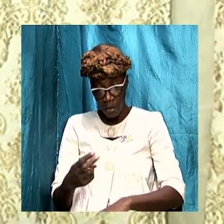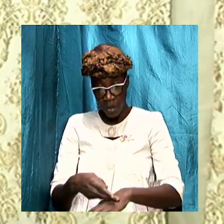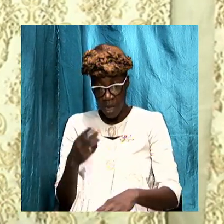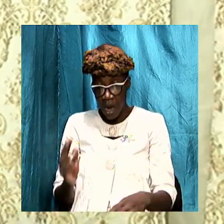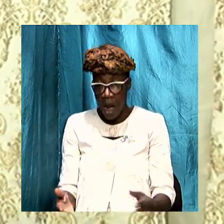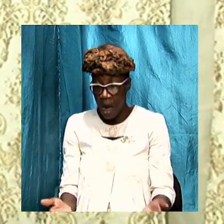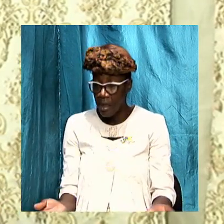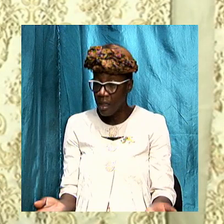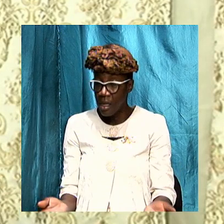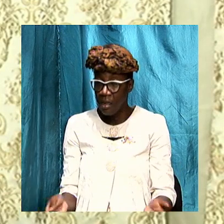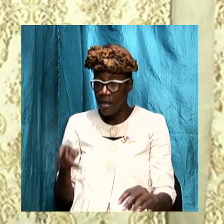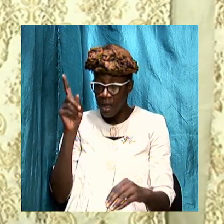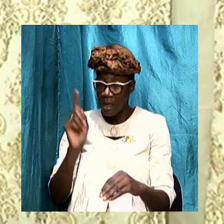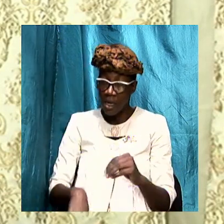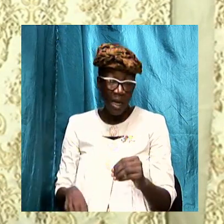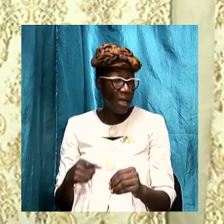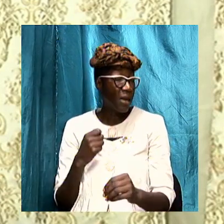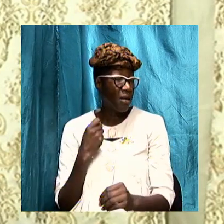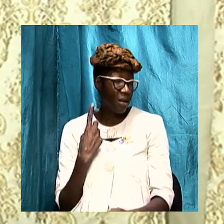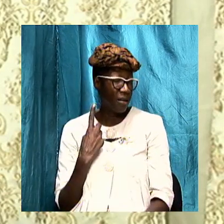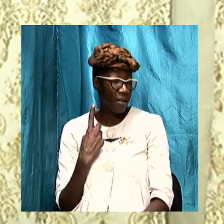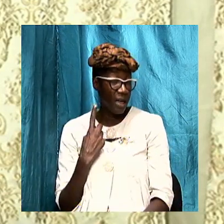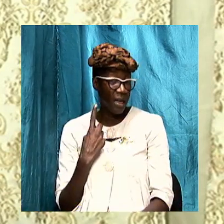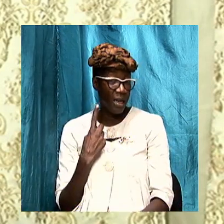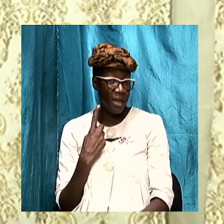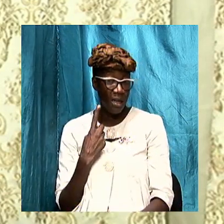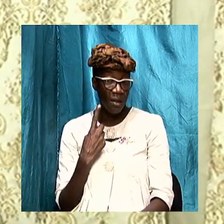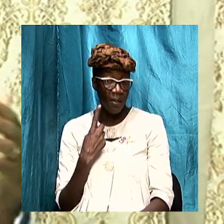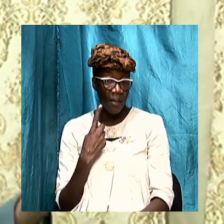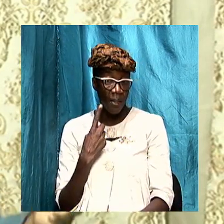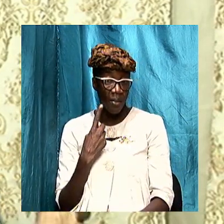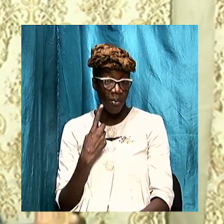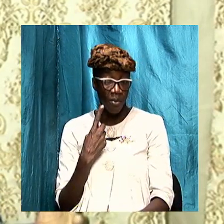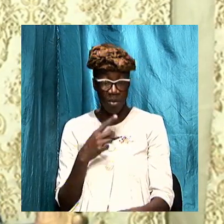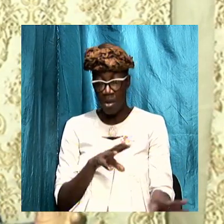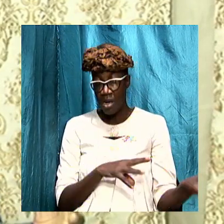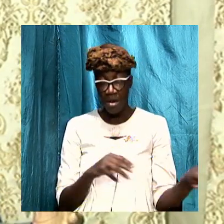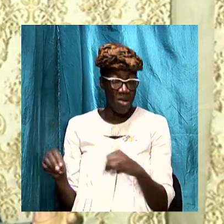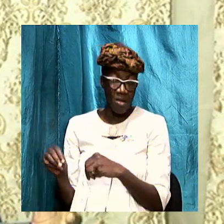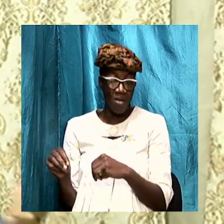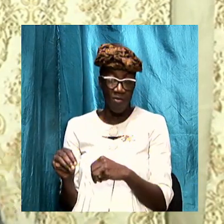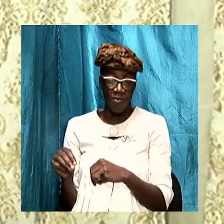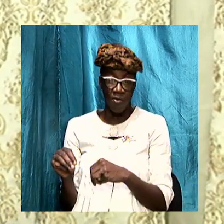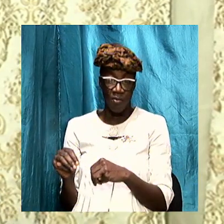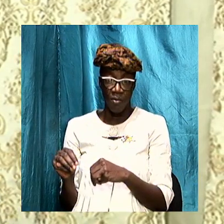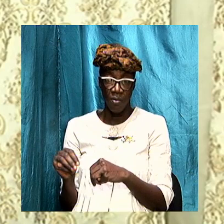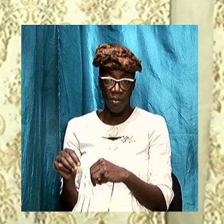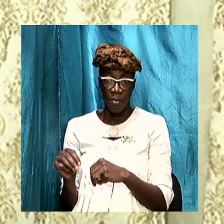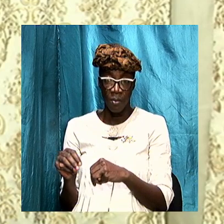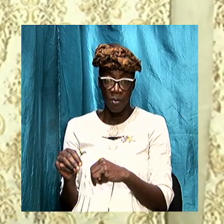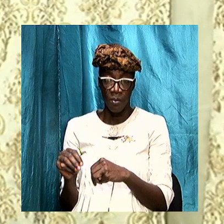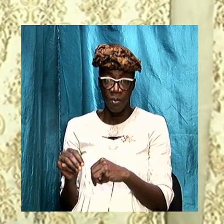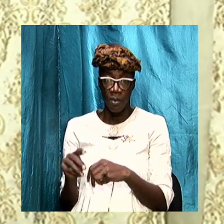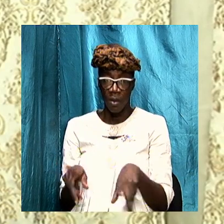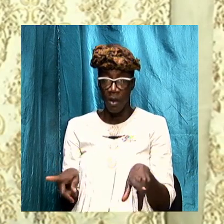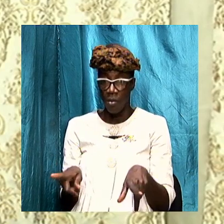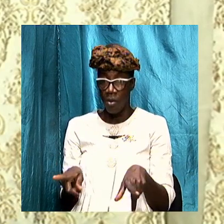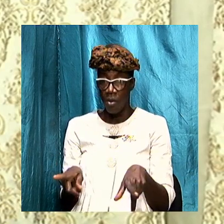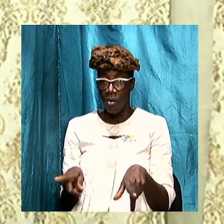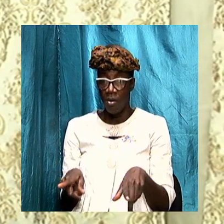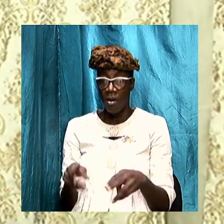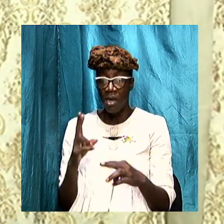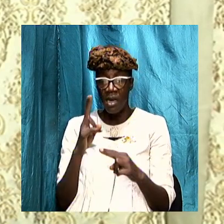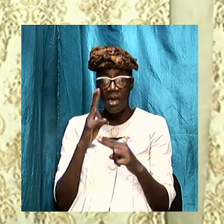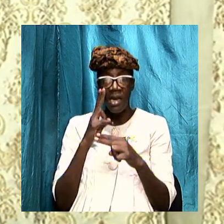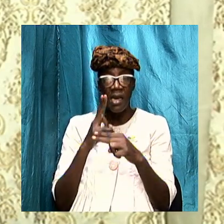that cannot be understood and therefore ought to be left alone by virtue of its very